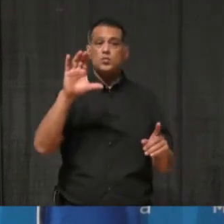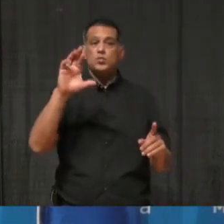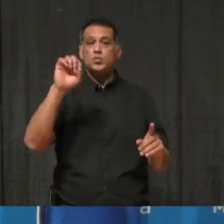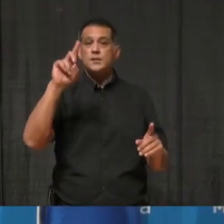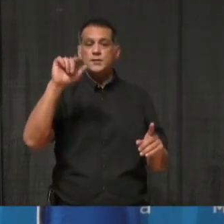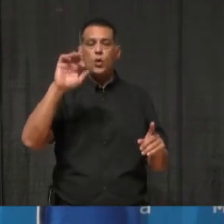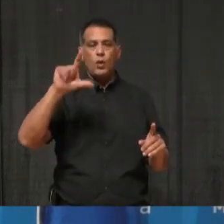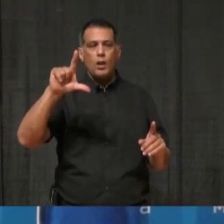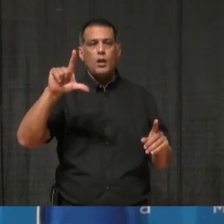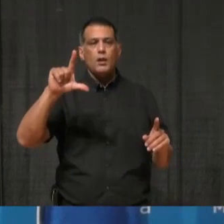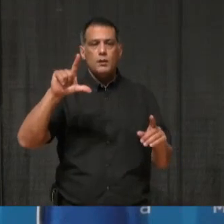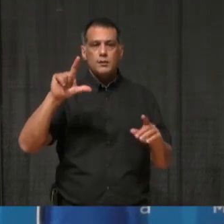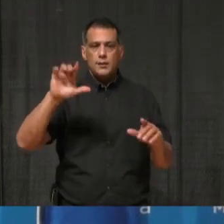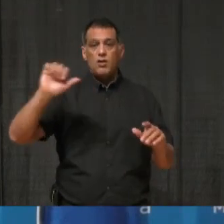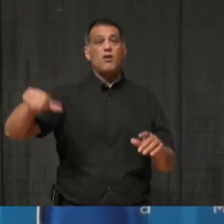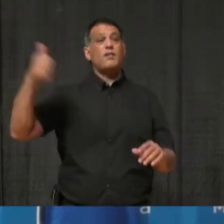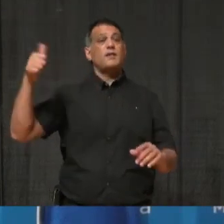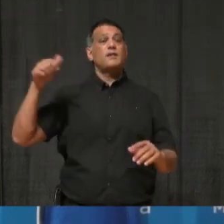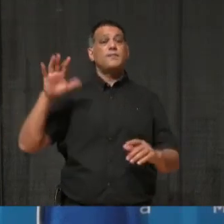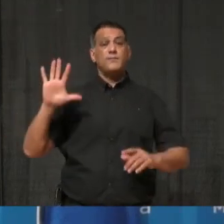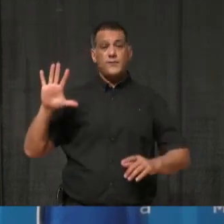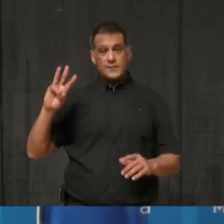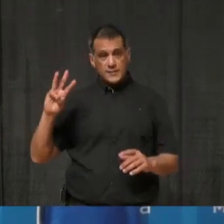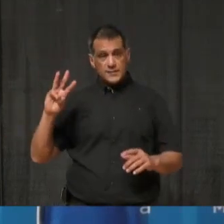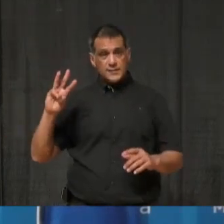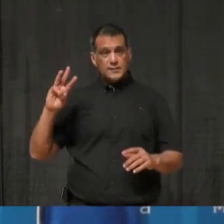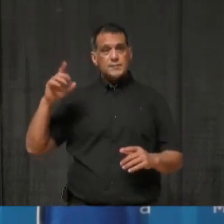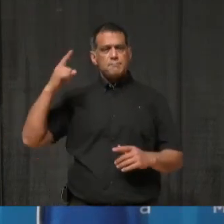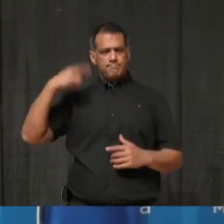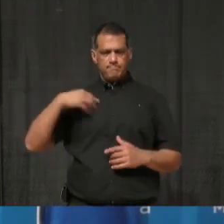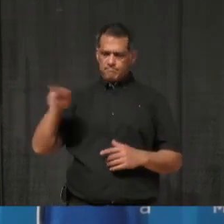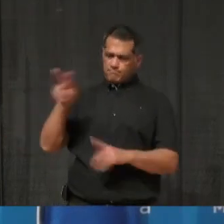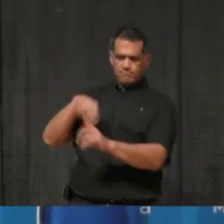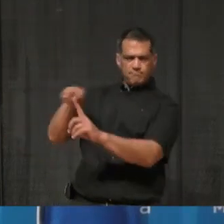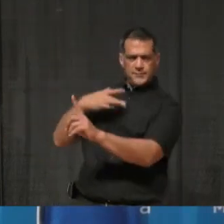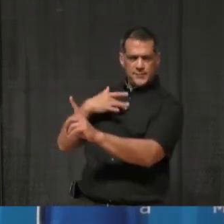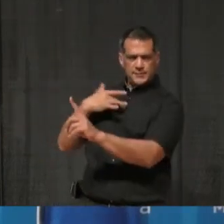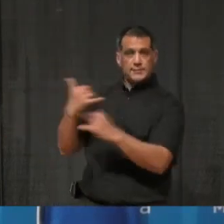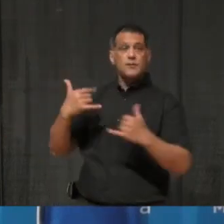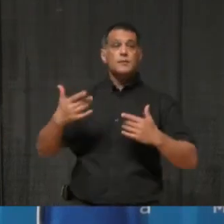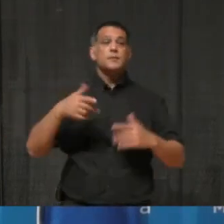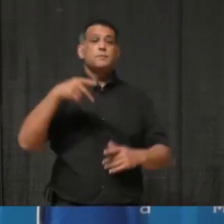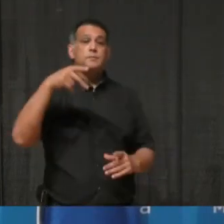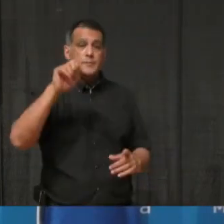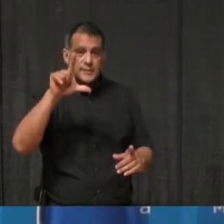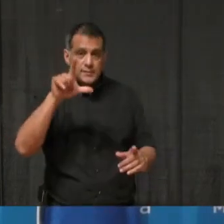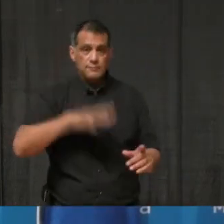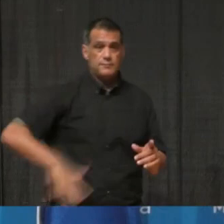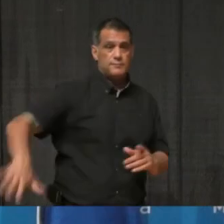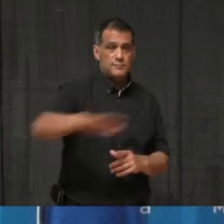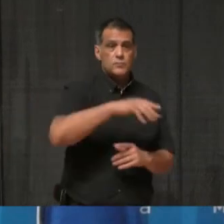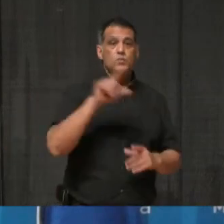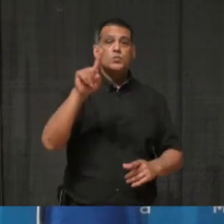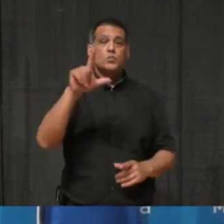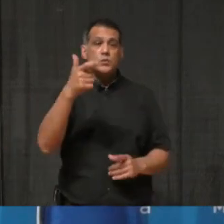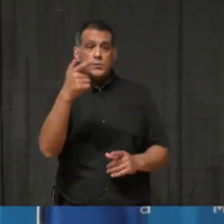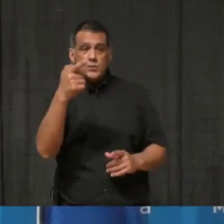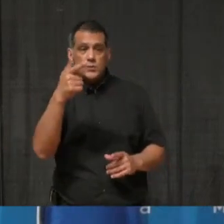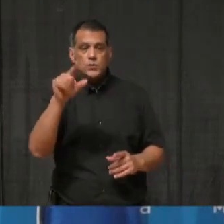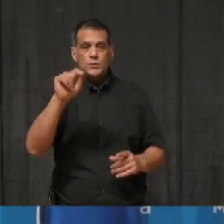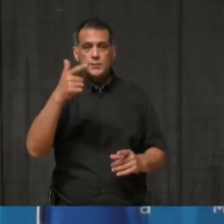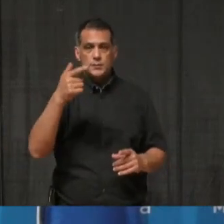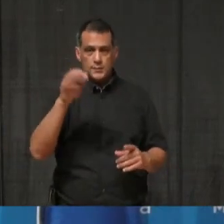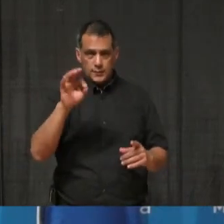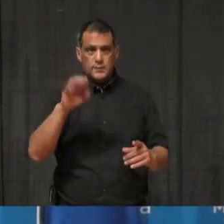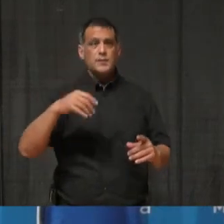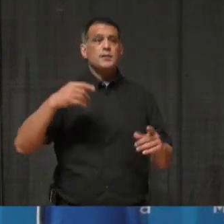suspected cases. Right now in Peel, there are 21 long-term care homes and 11 retirement